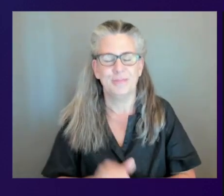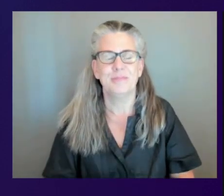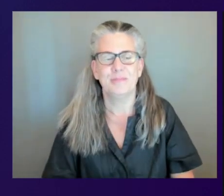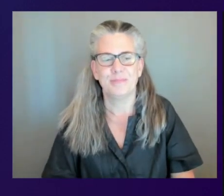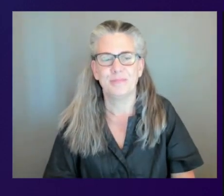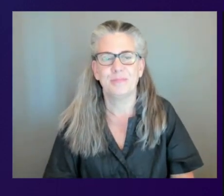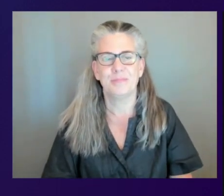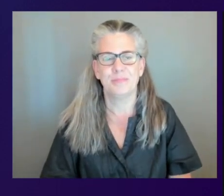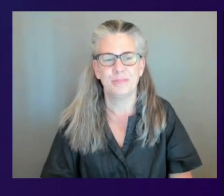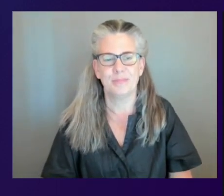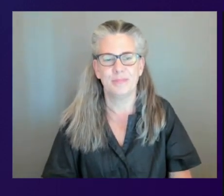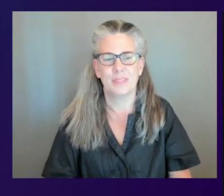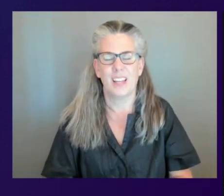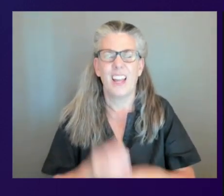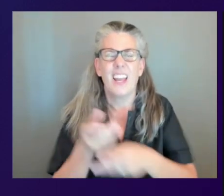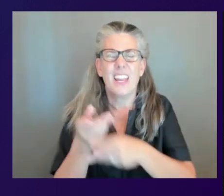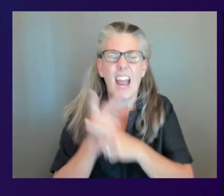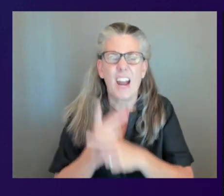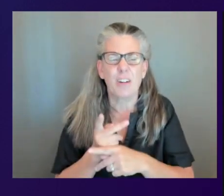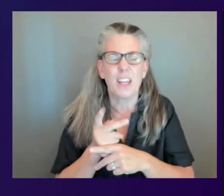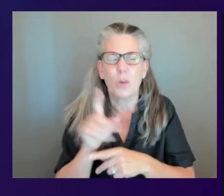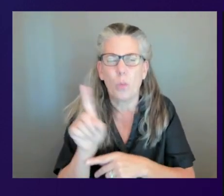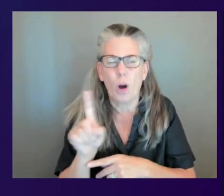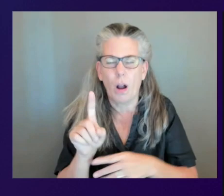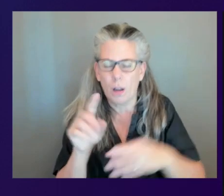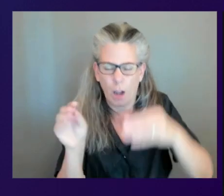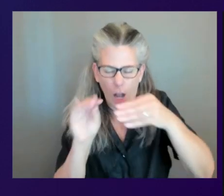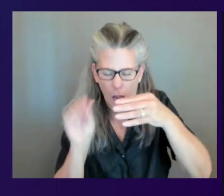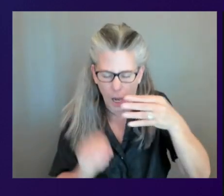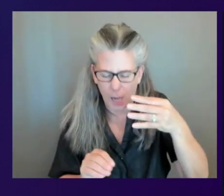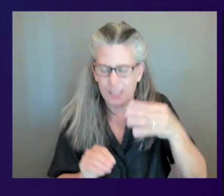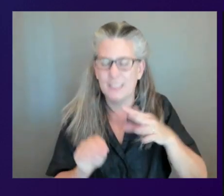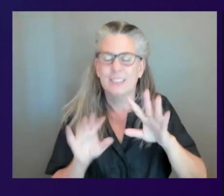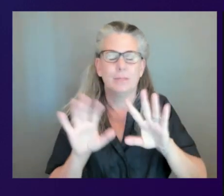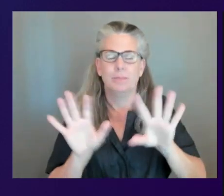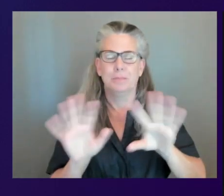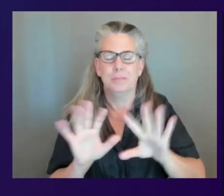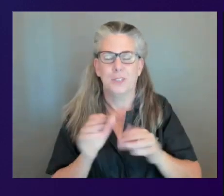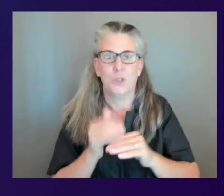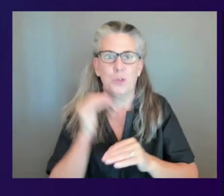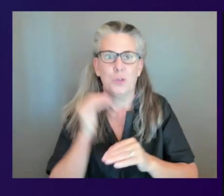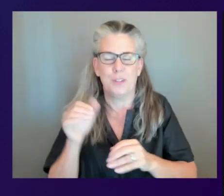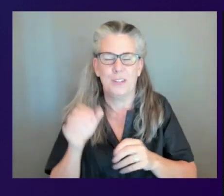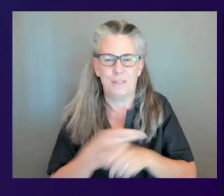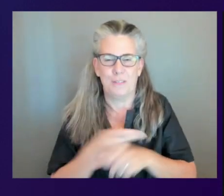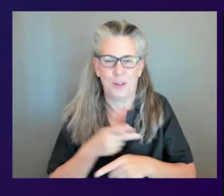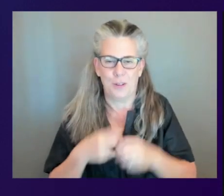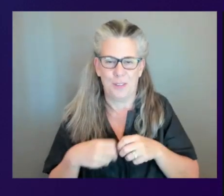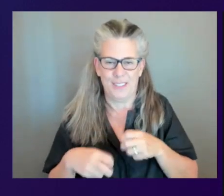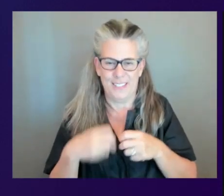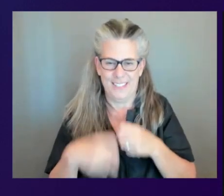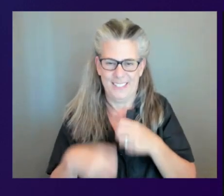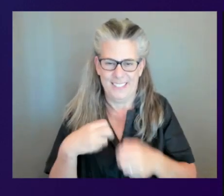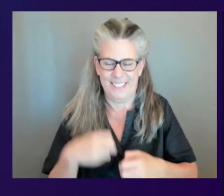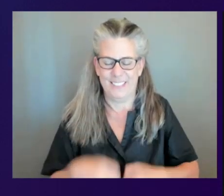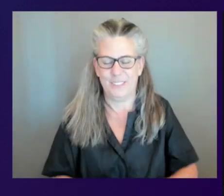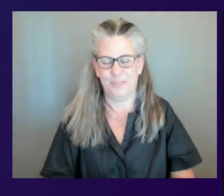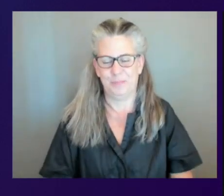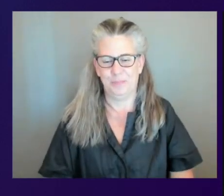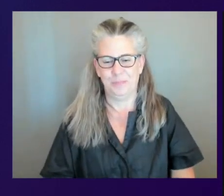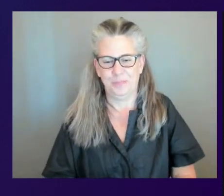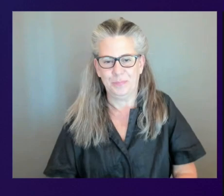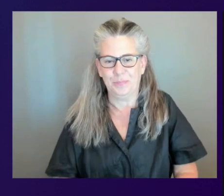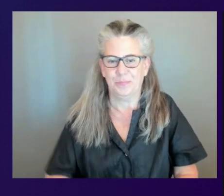carry the one all the math emojis are hitting me in the face right now yeah there's quite a lot going on here one uh one other thing i really want to just